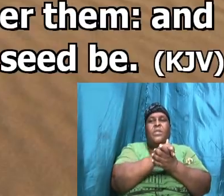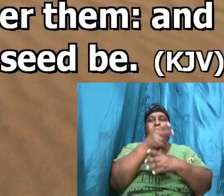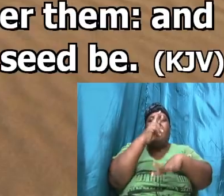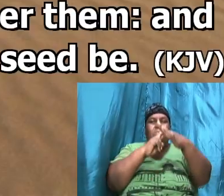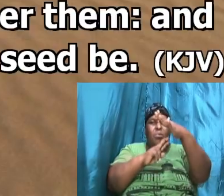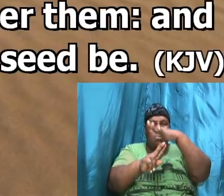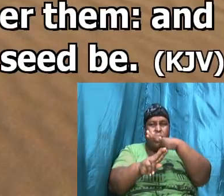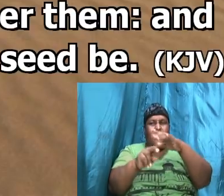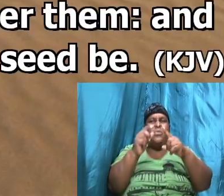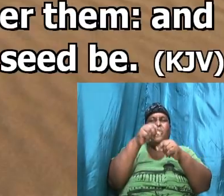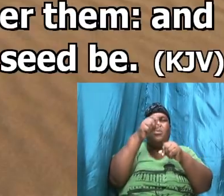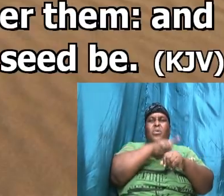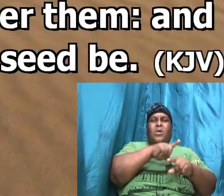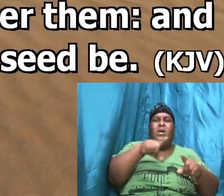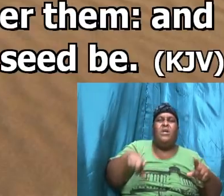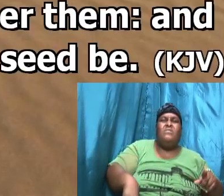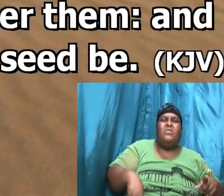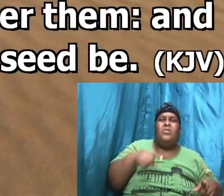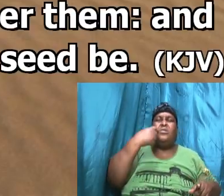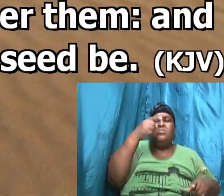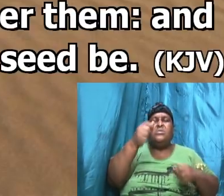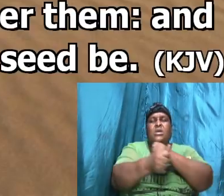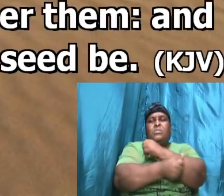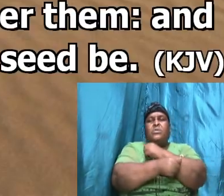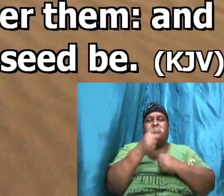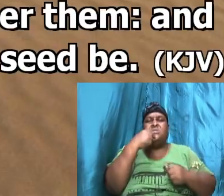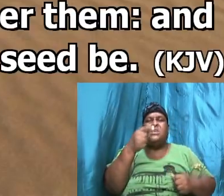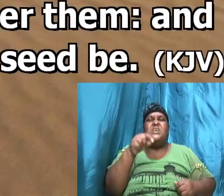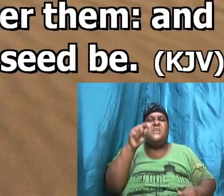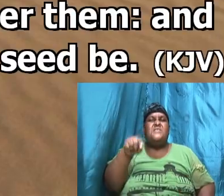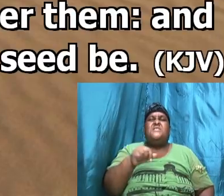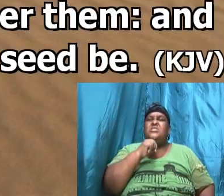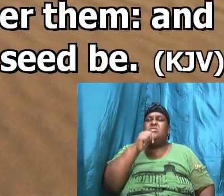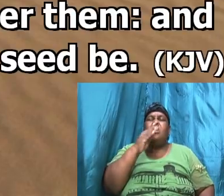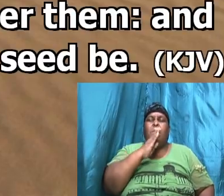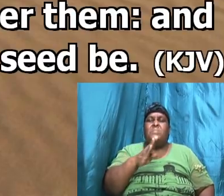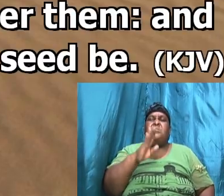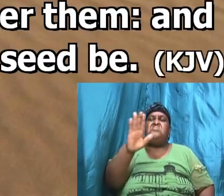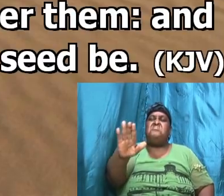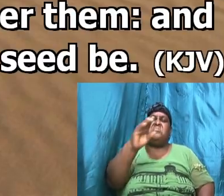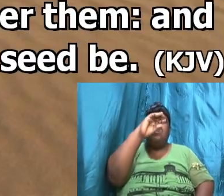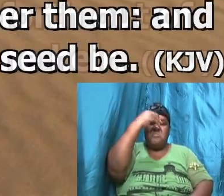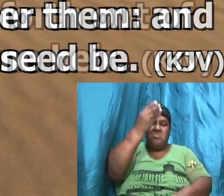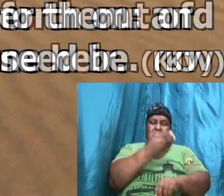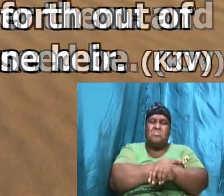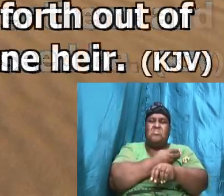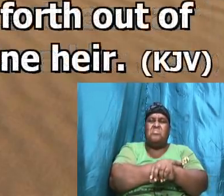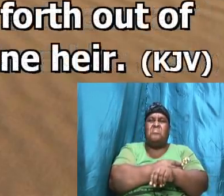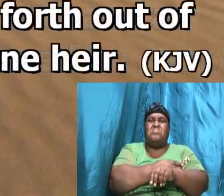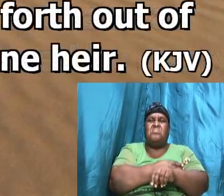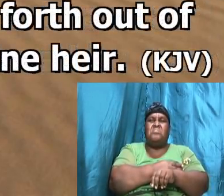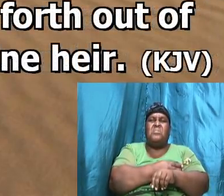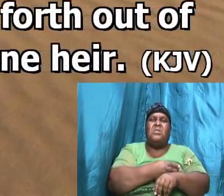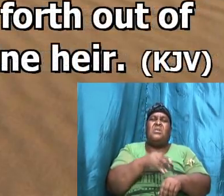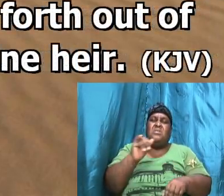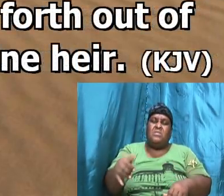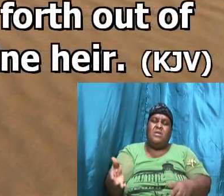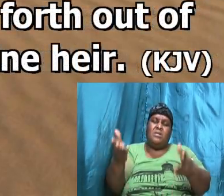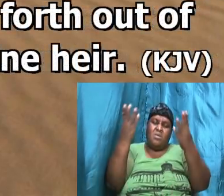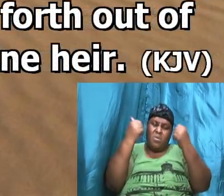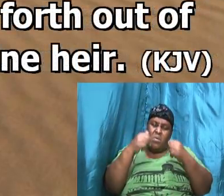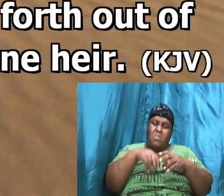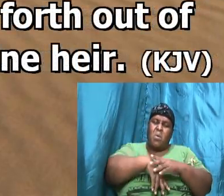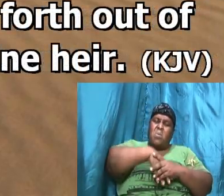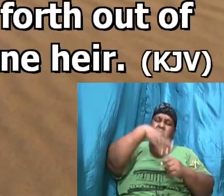the word of the Lord came unto him saying this shall not be thine here but that shall come forth out of thine